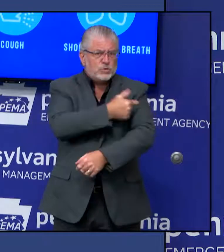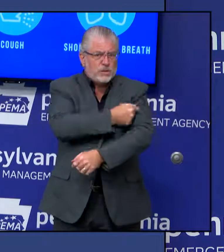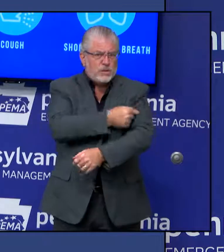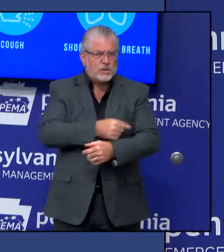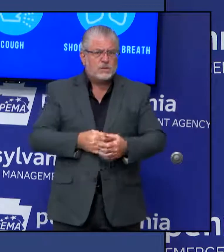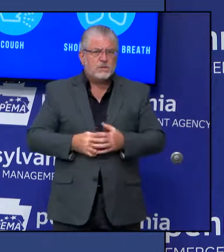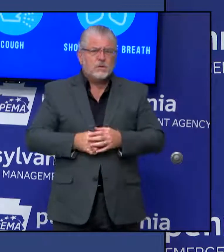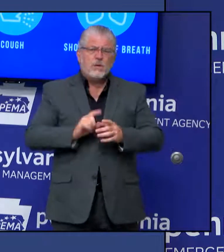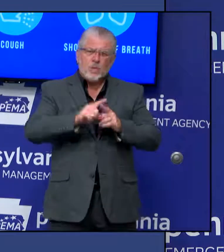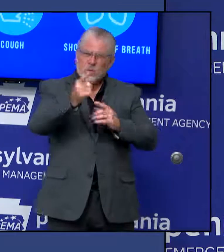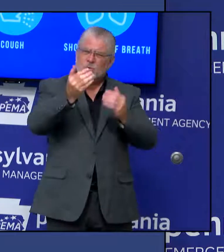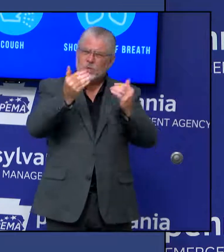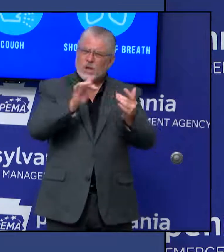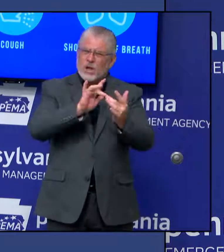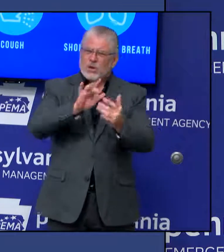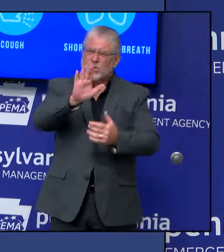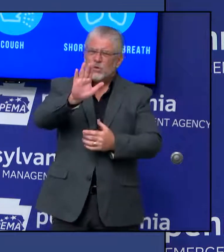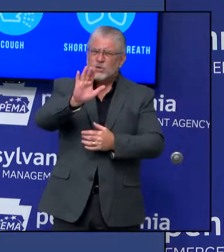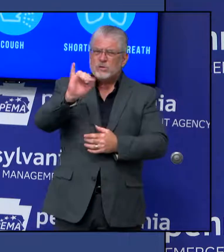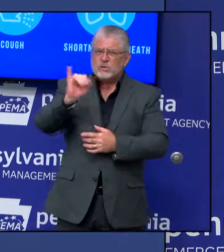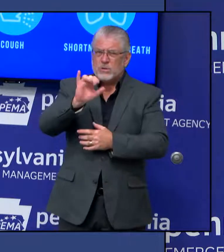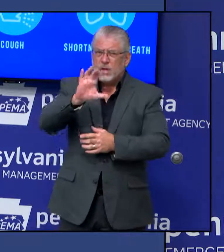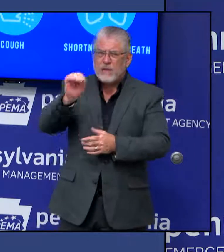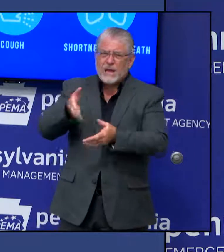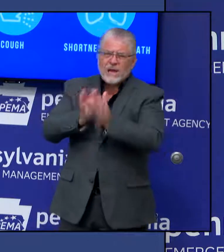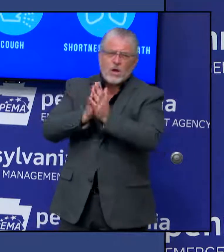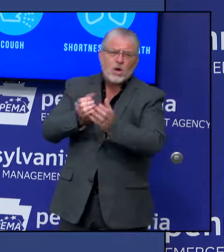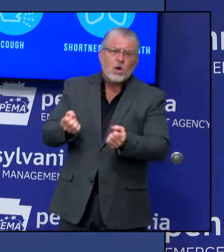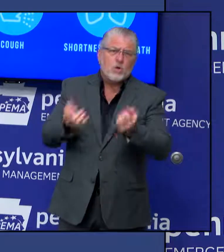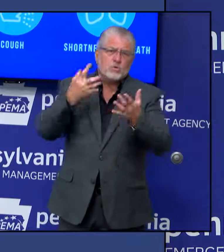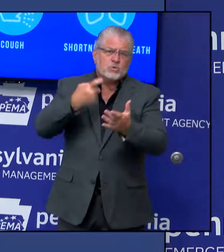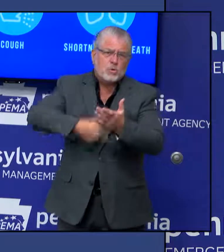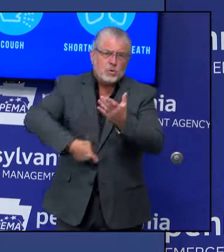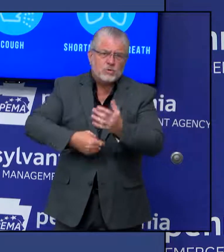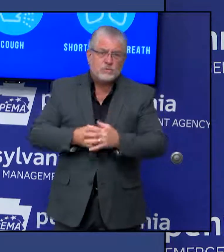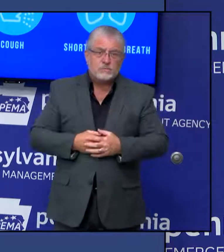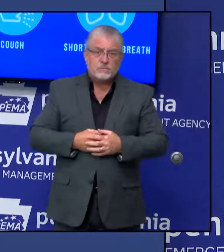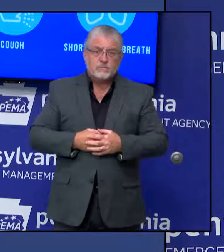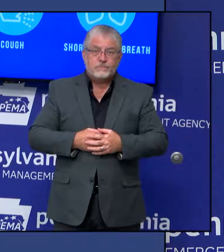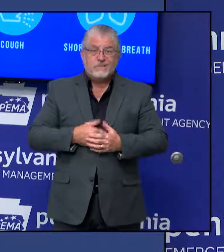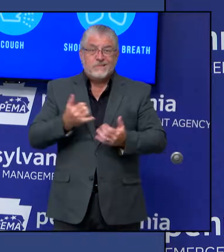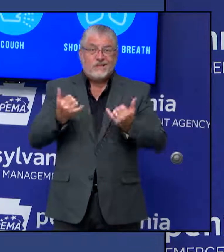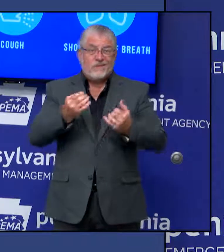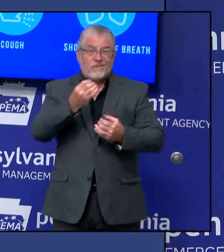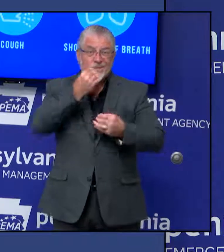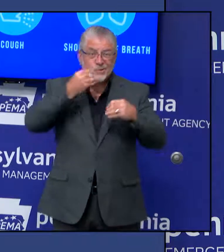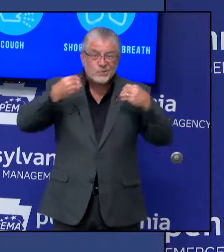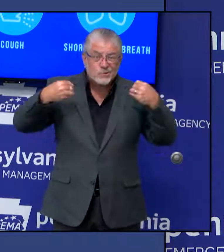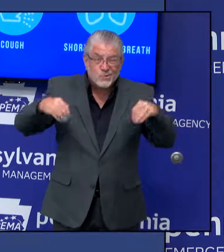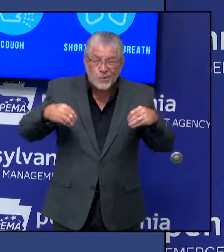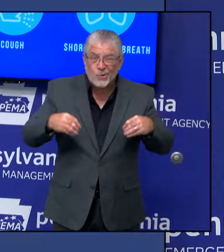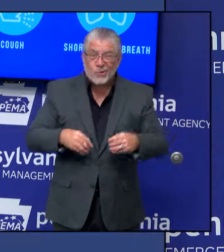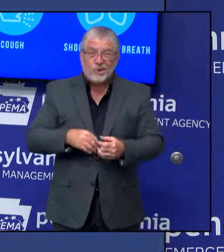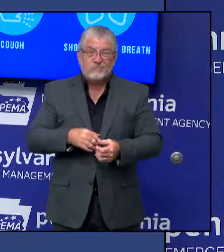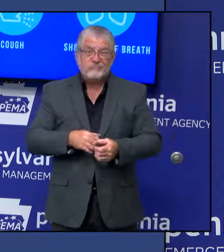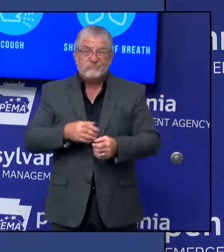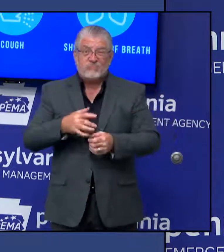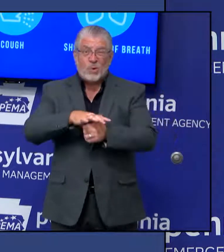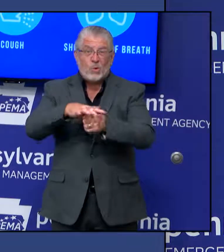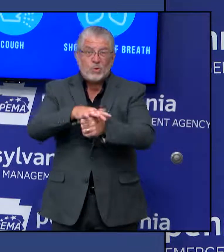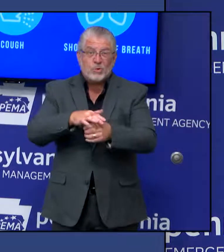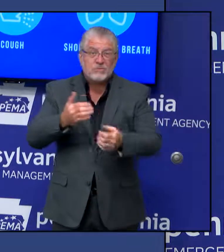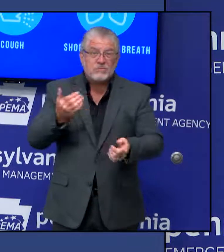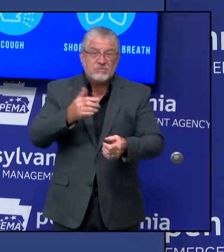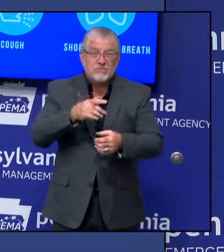doctor's offices, they actually have the flu vaccine right now. All of our efforts are designed to support our